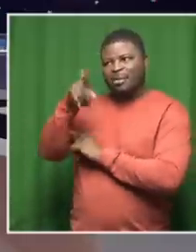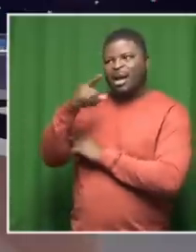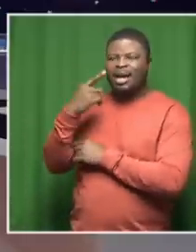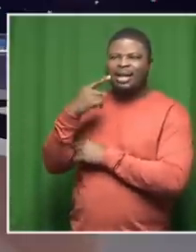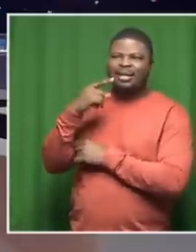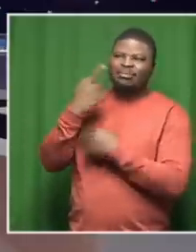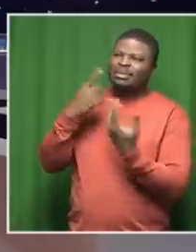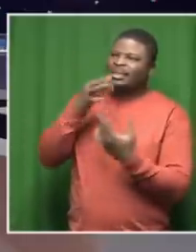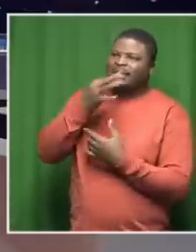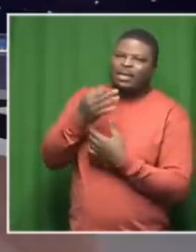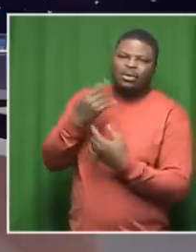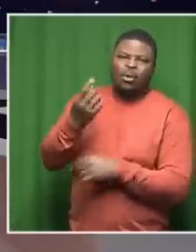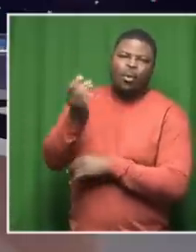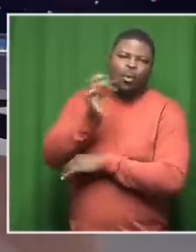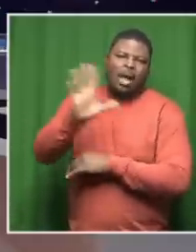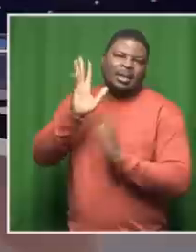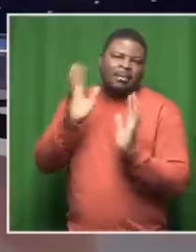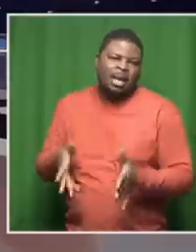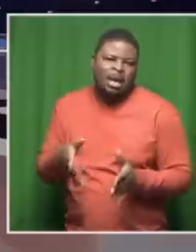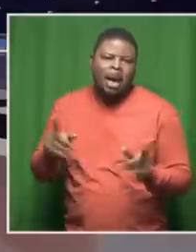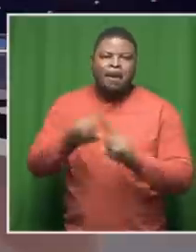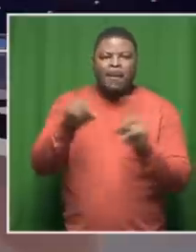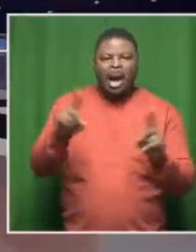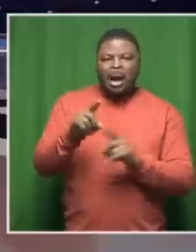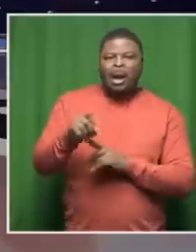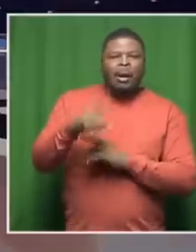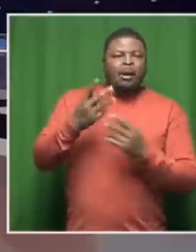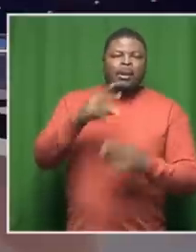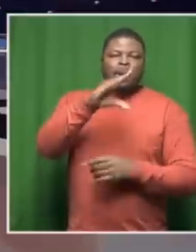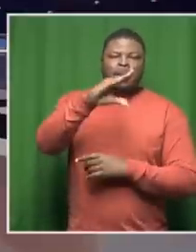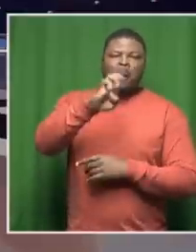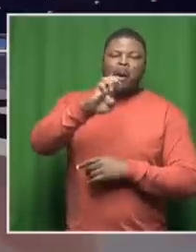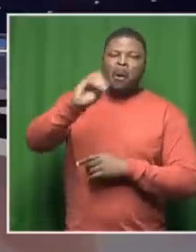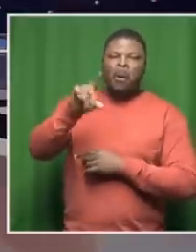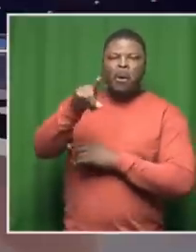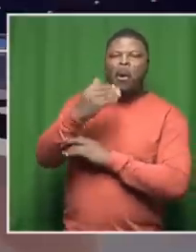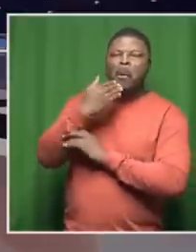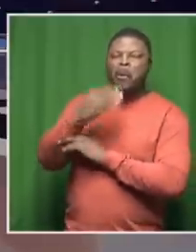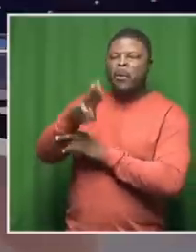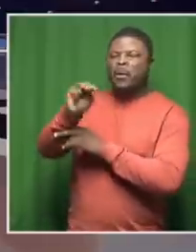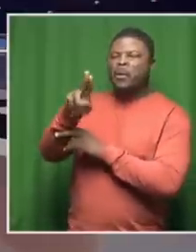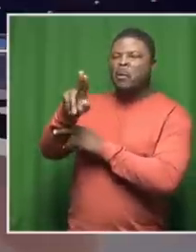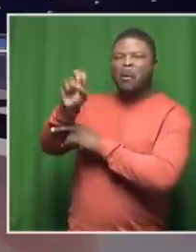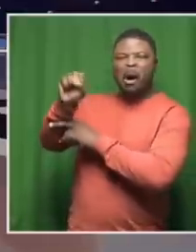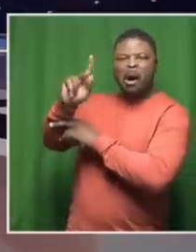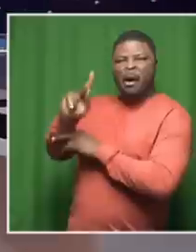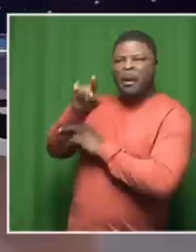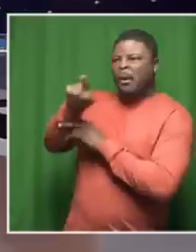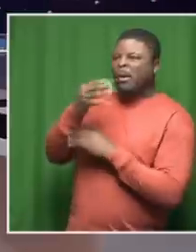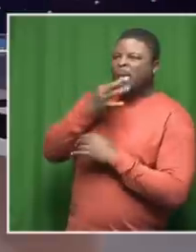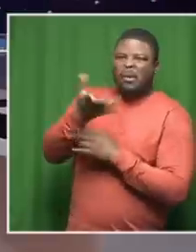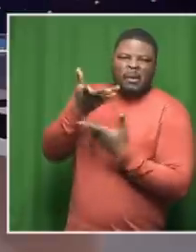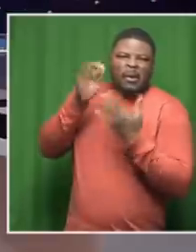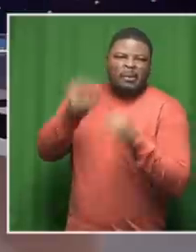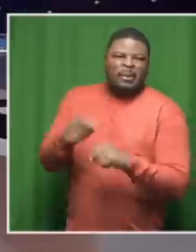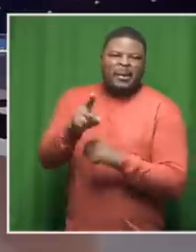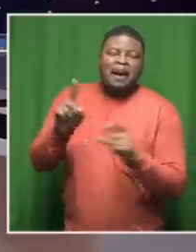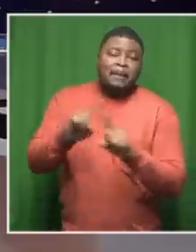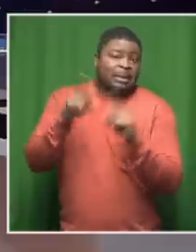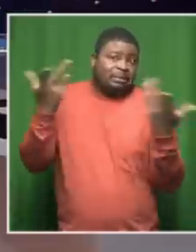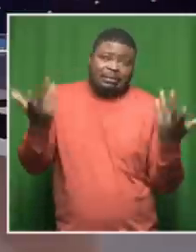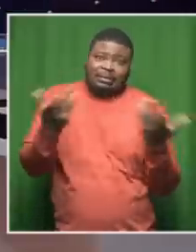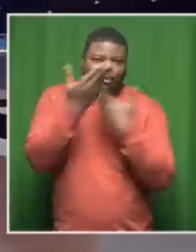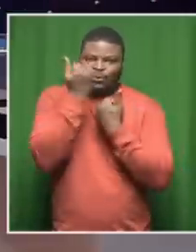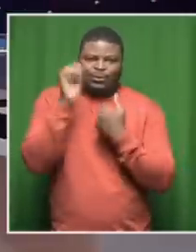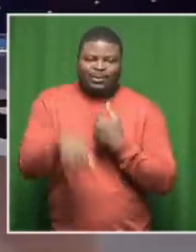i don't know twitter x that's elon musk he's got an idea i don't know what the idea is anything goes with him um but yeah i